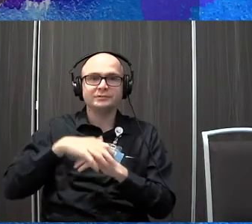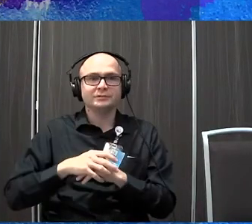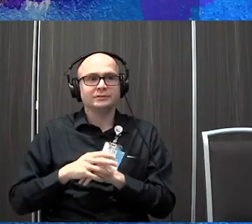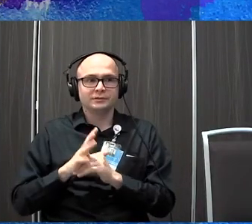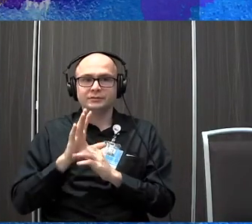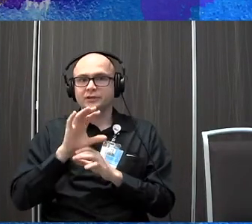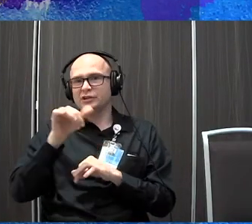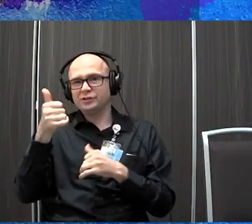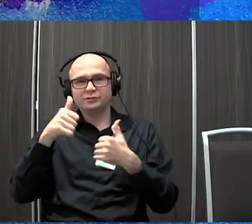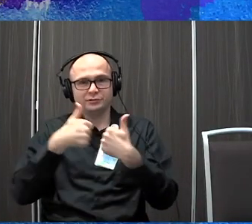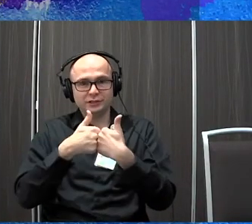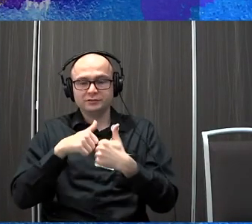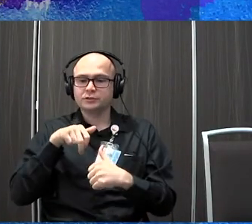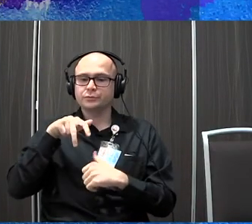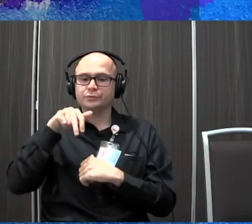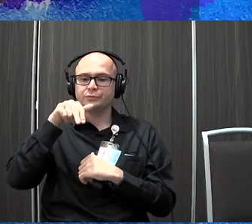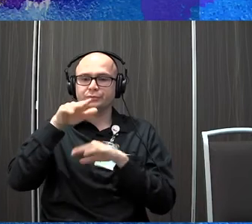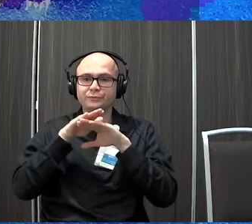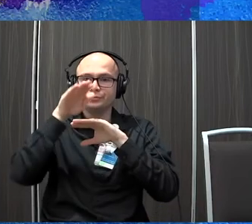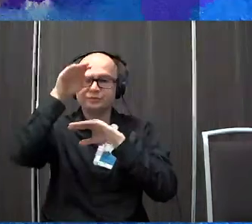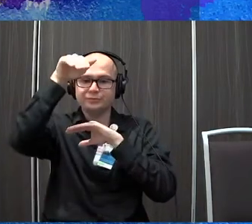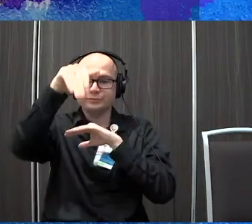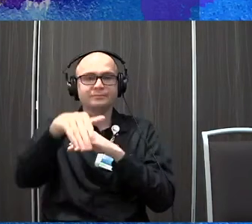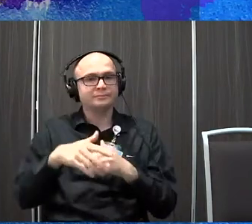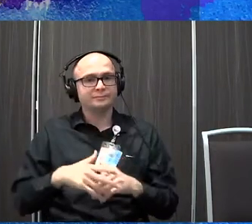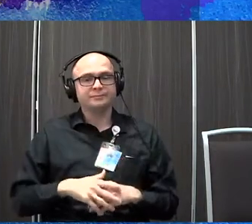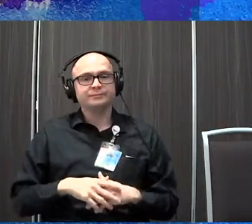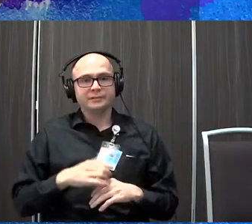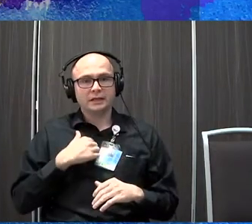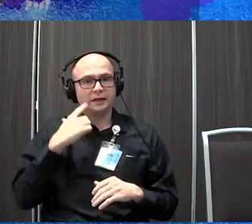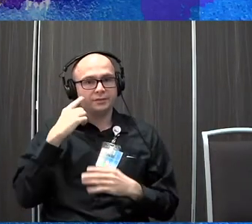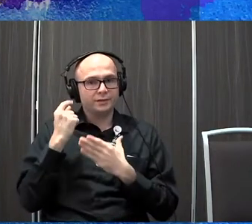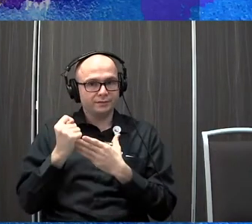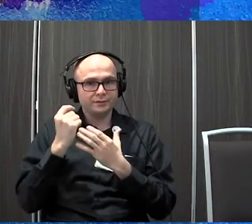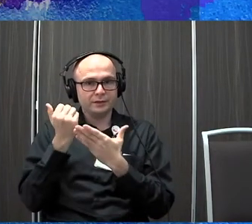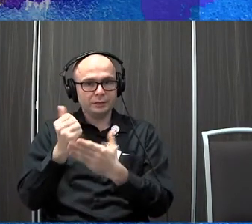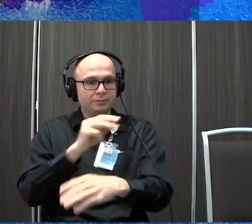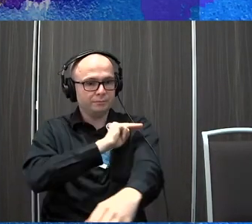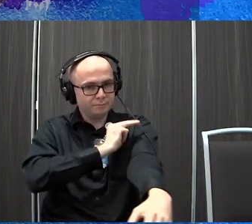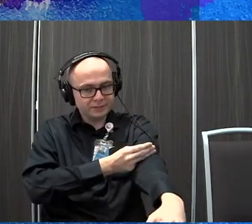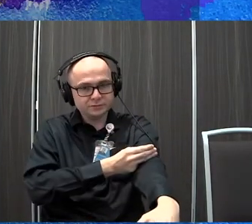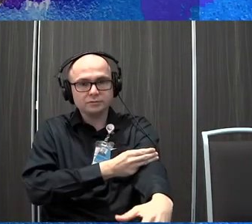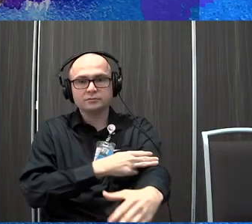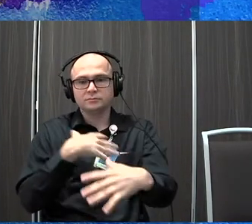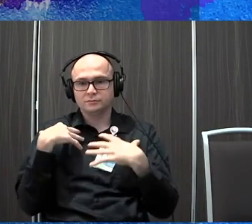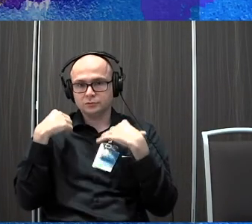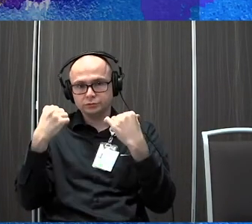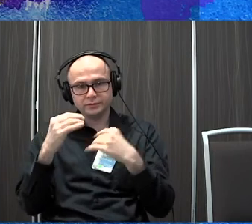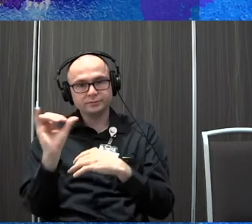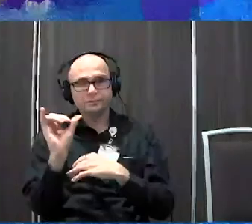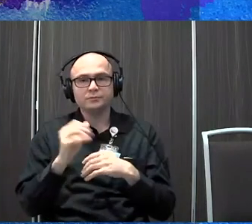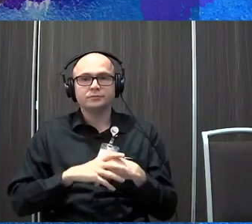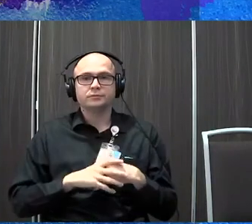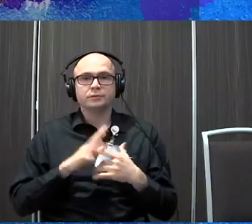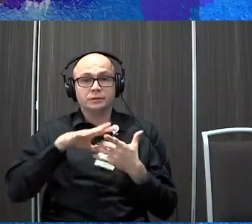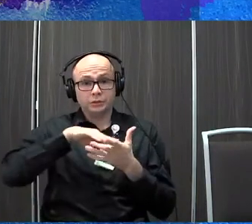was another challenge with going up a hill. Um, so I think even the therapies helped with his muscle tone, um, strengthening that, learning